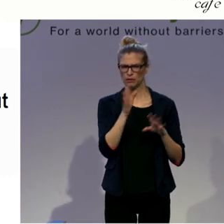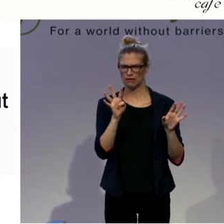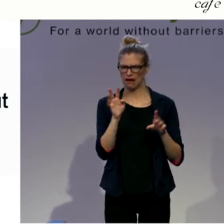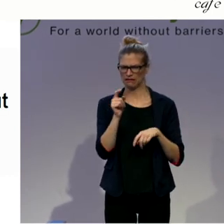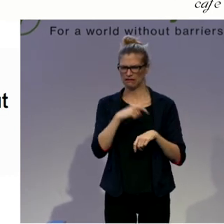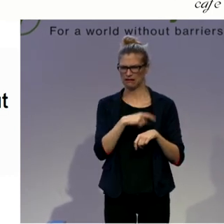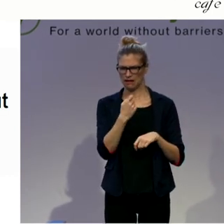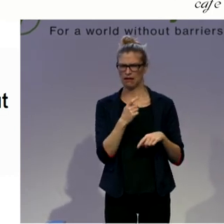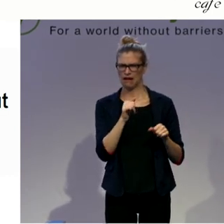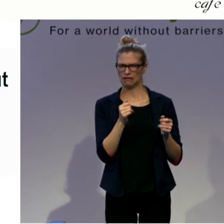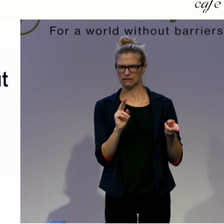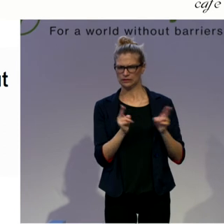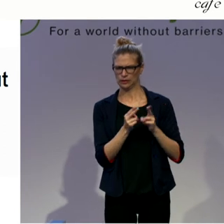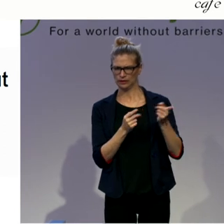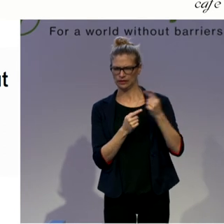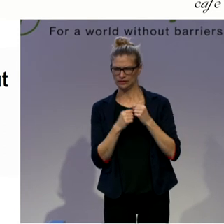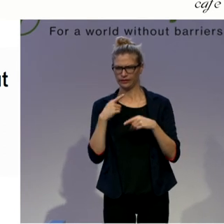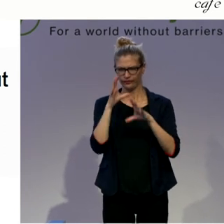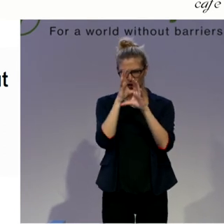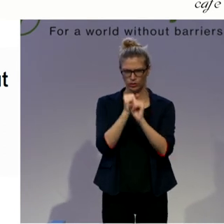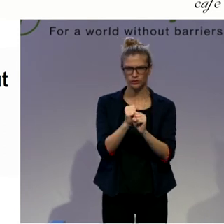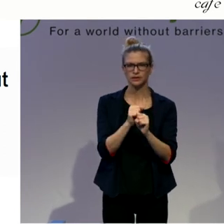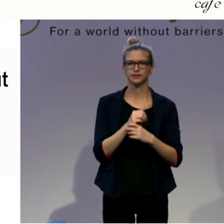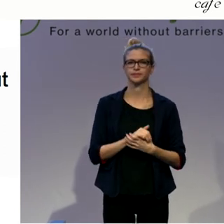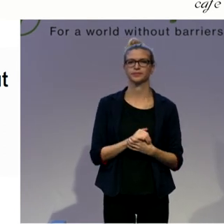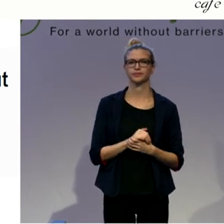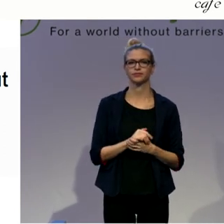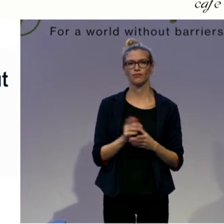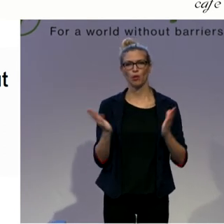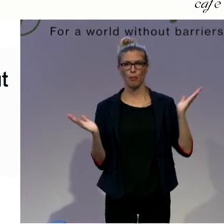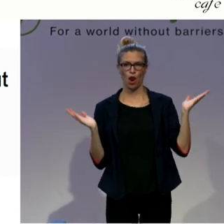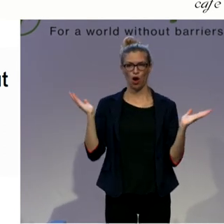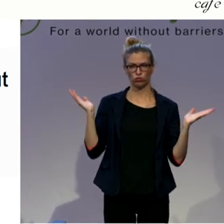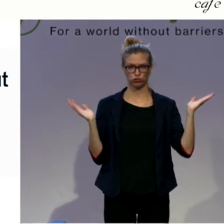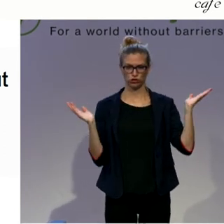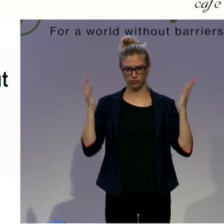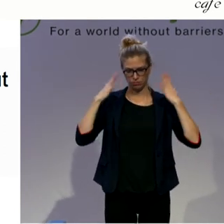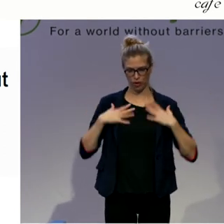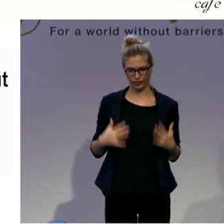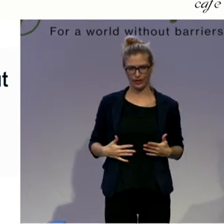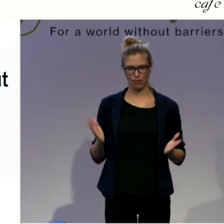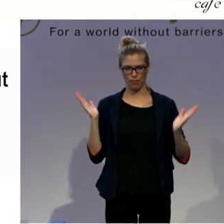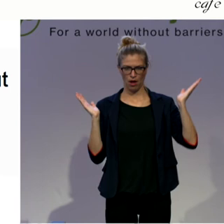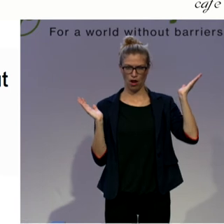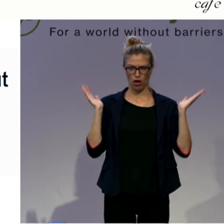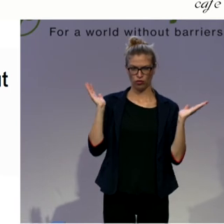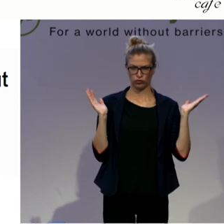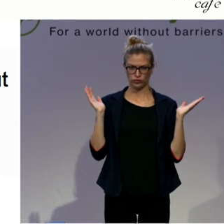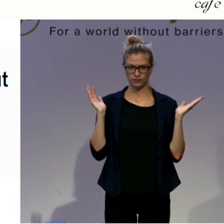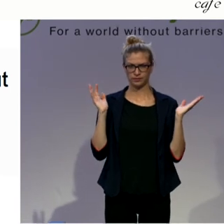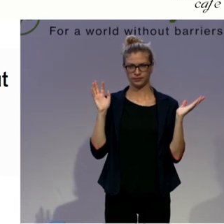balanced development of the body. It's not about a particular group of the muscles.